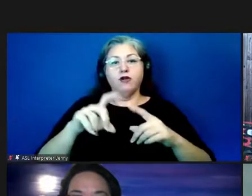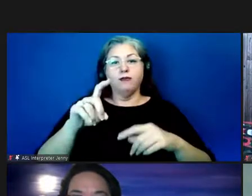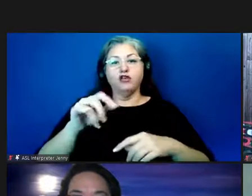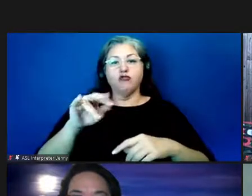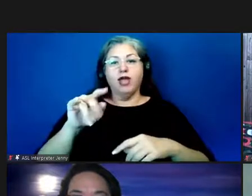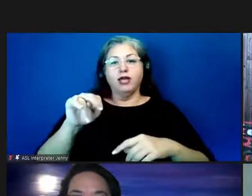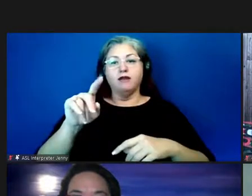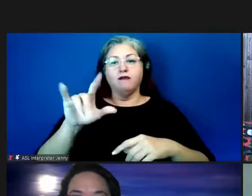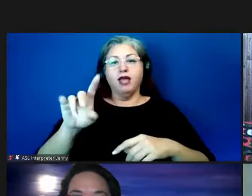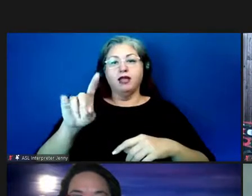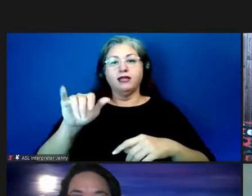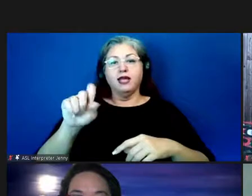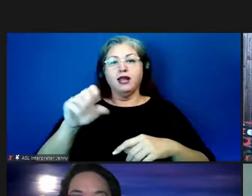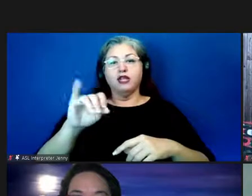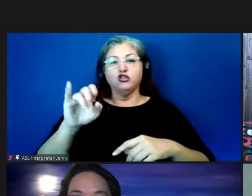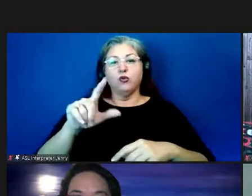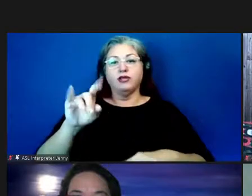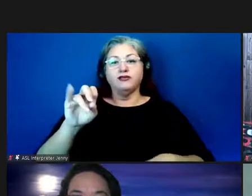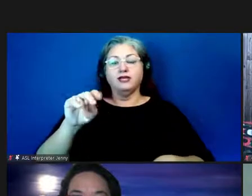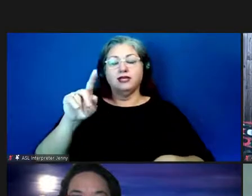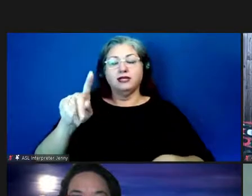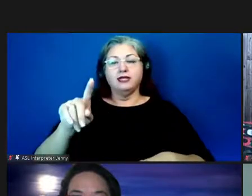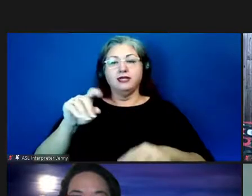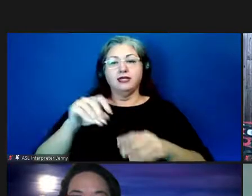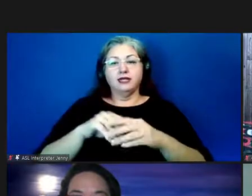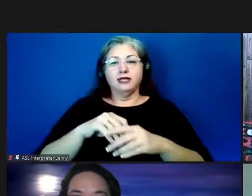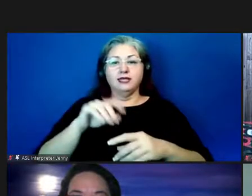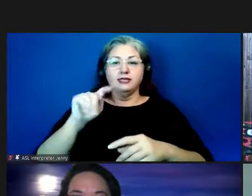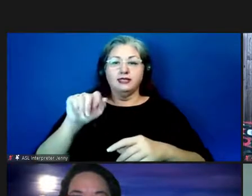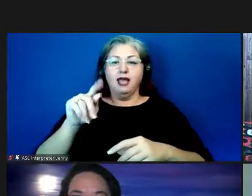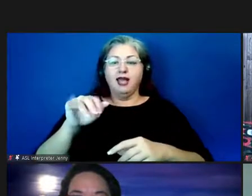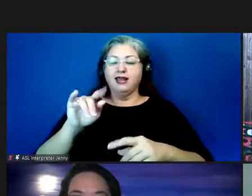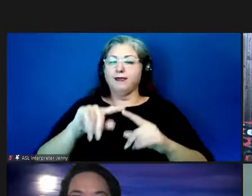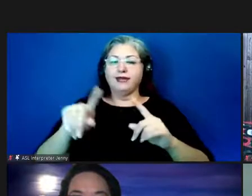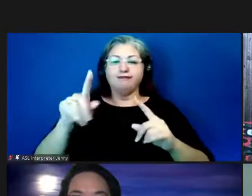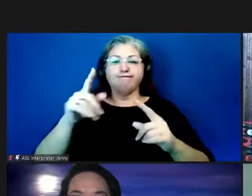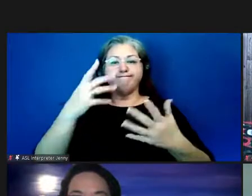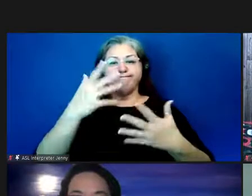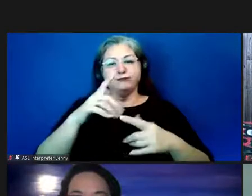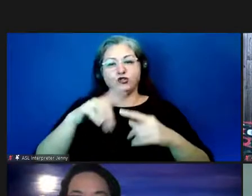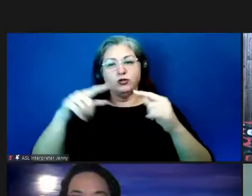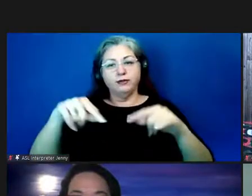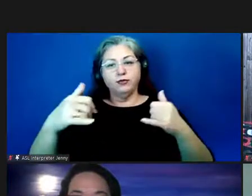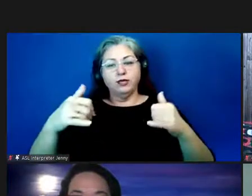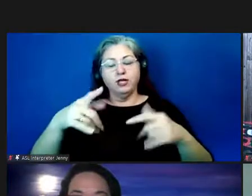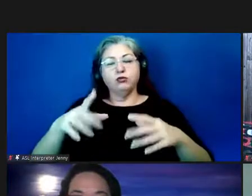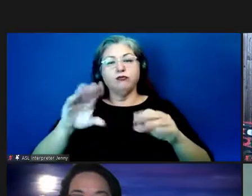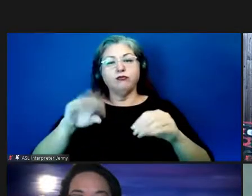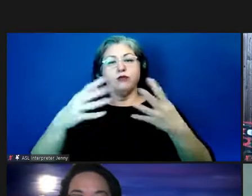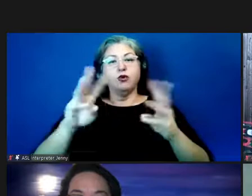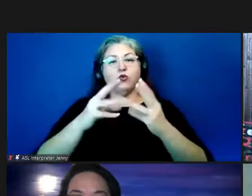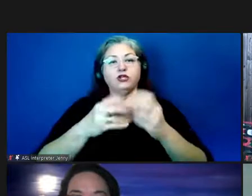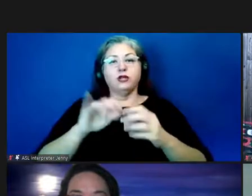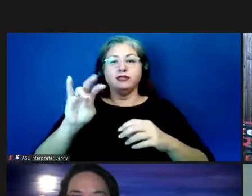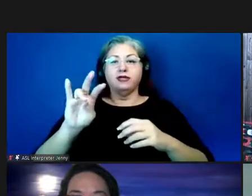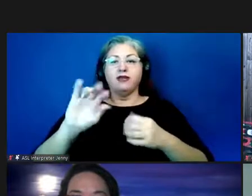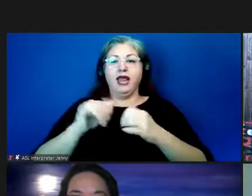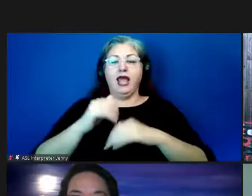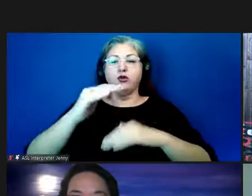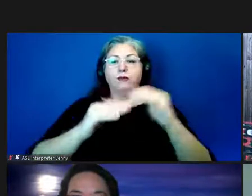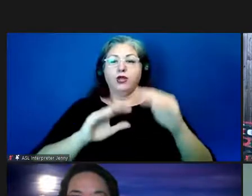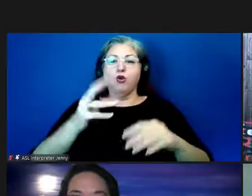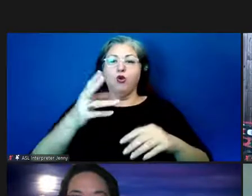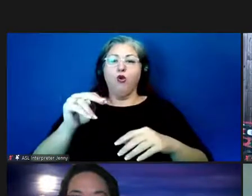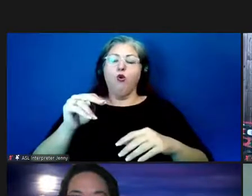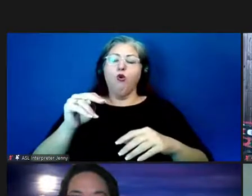science and joel davison who is radical in dangadi who unfortunately could not make it today to present workshop seven how to build your own practical